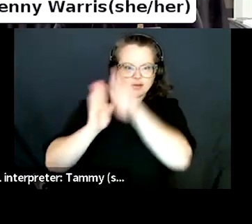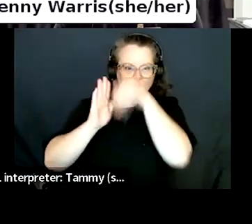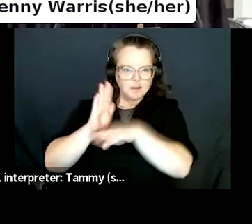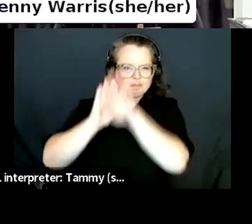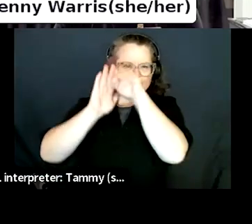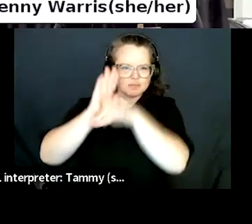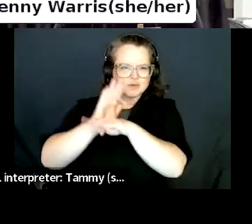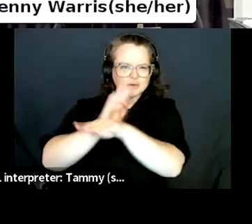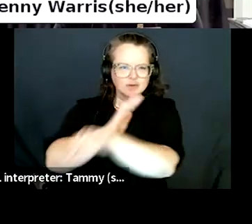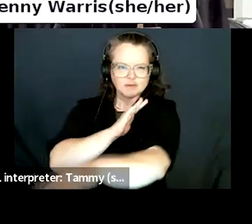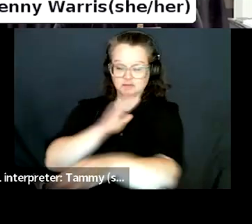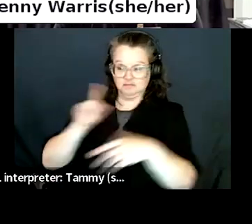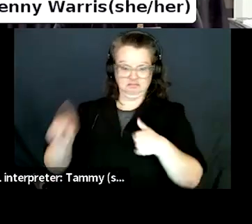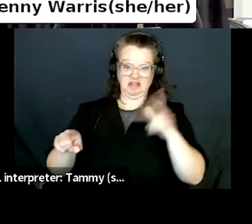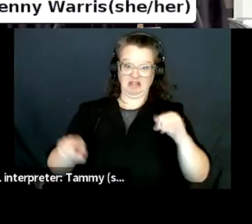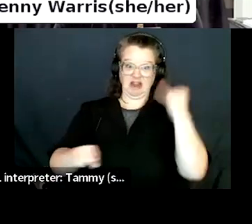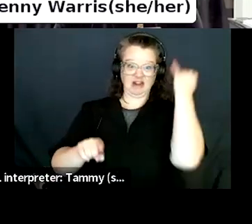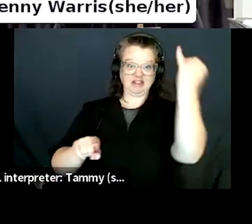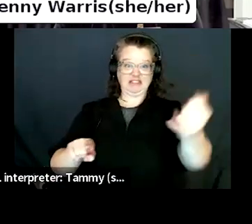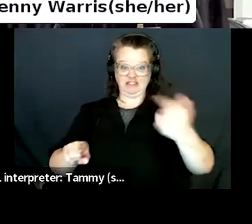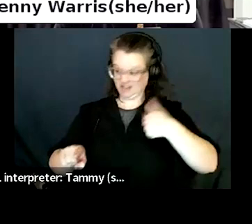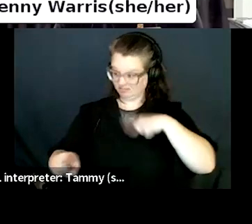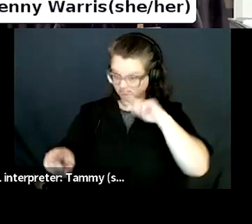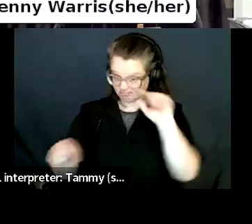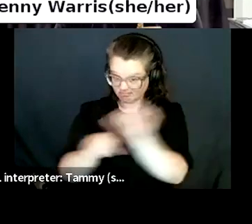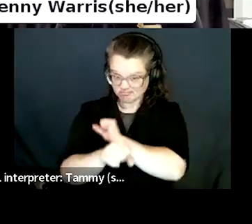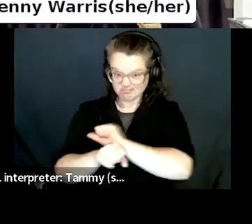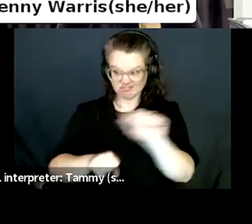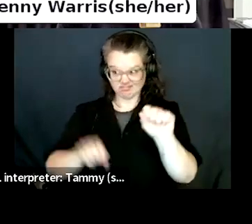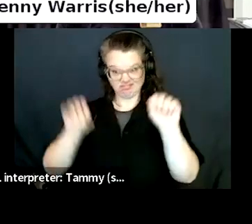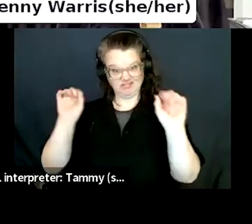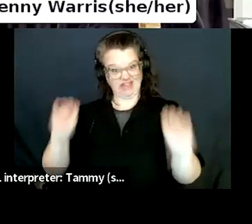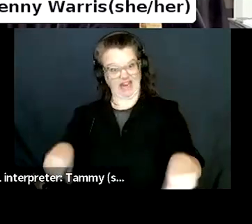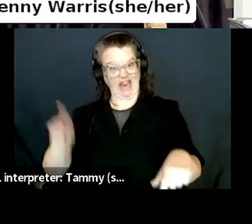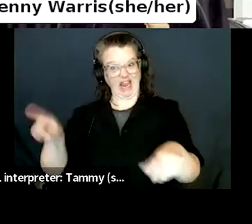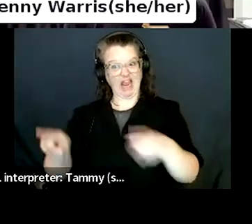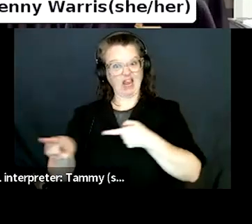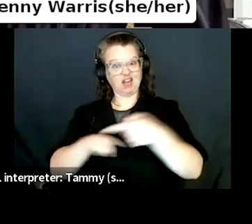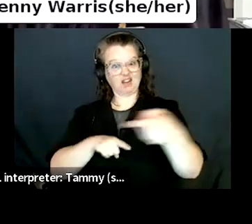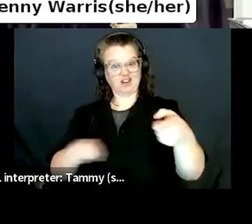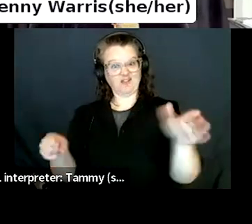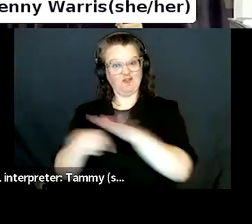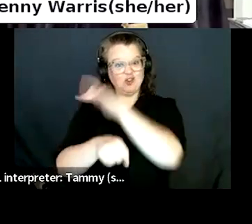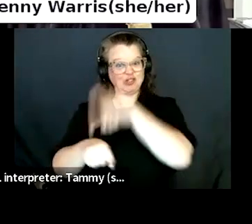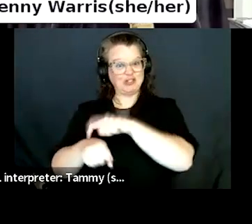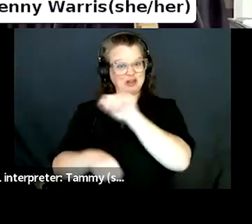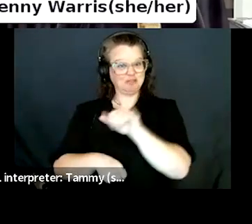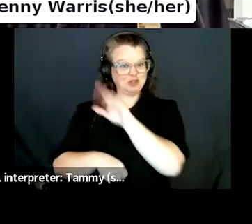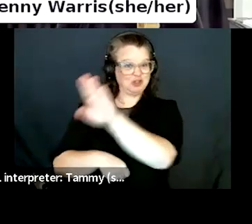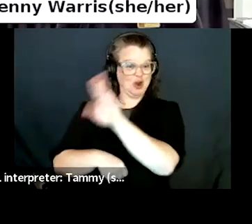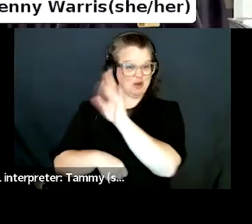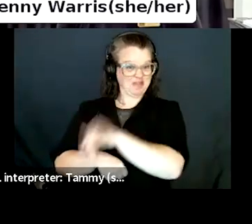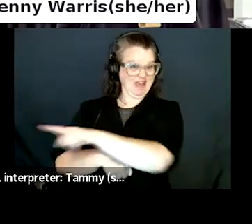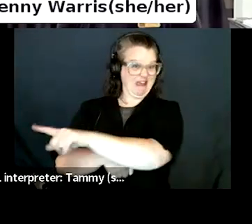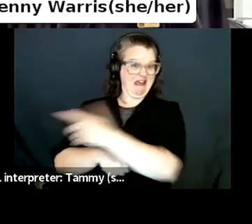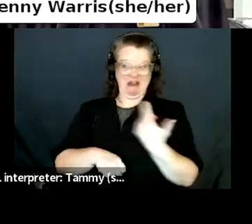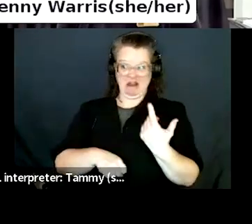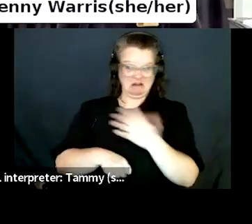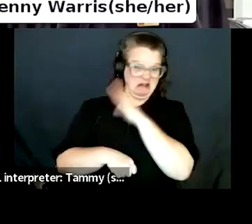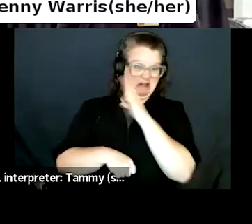book selling was a career possibility or a thing other than maybe working in a mall bookstore until that point.